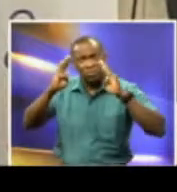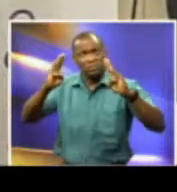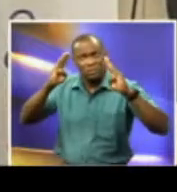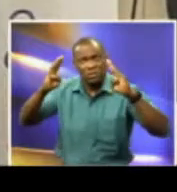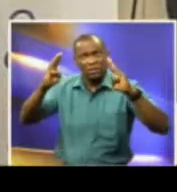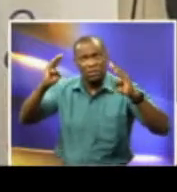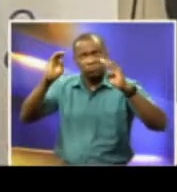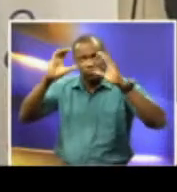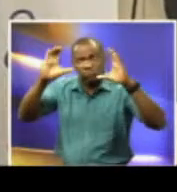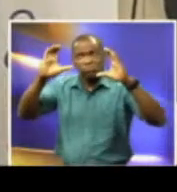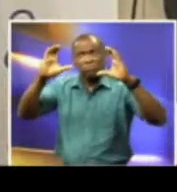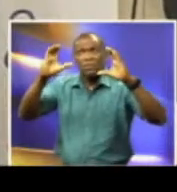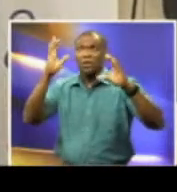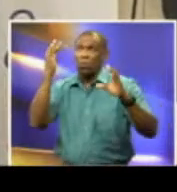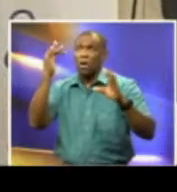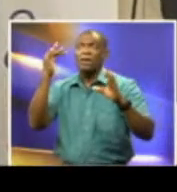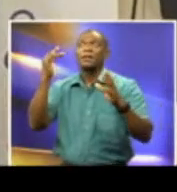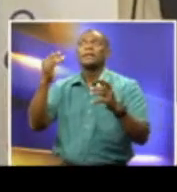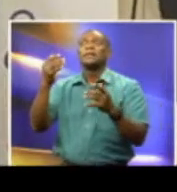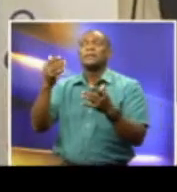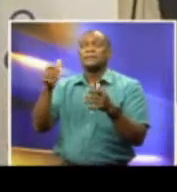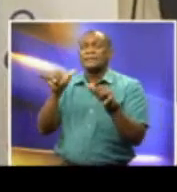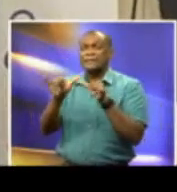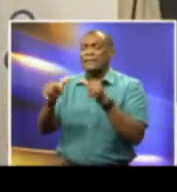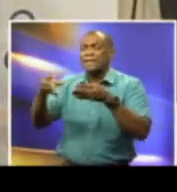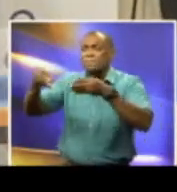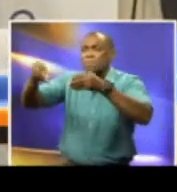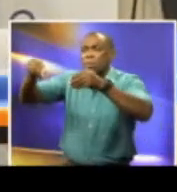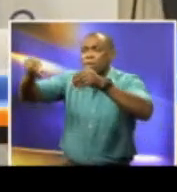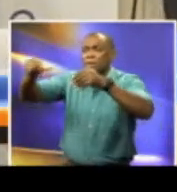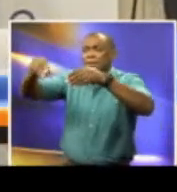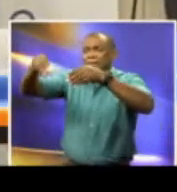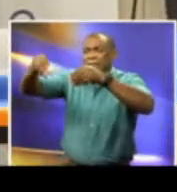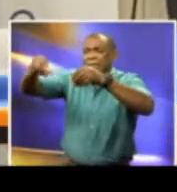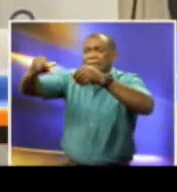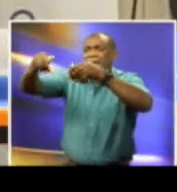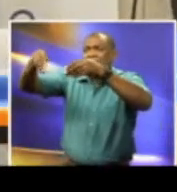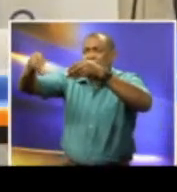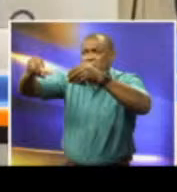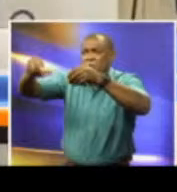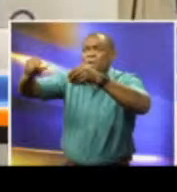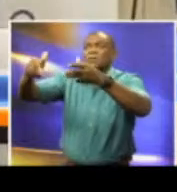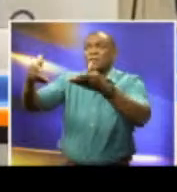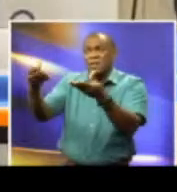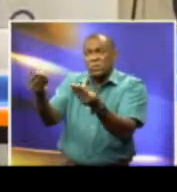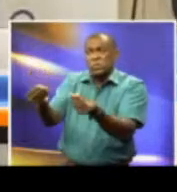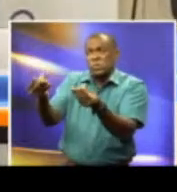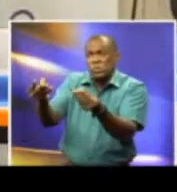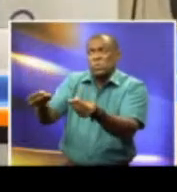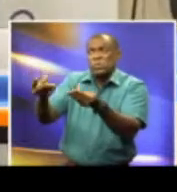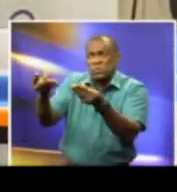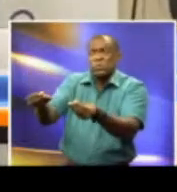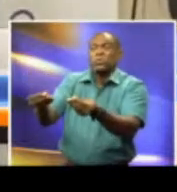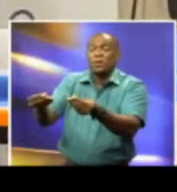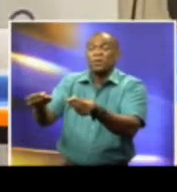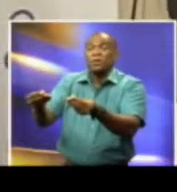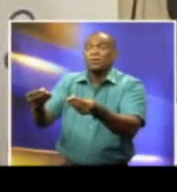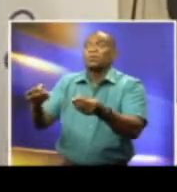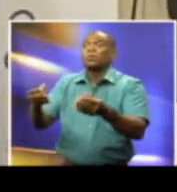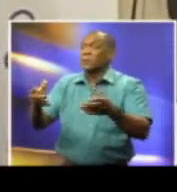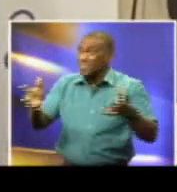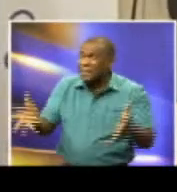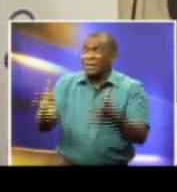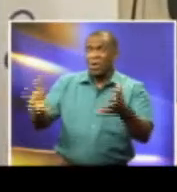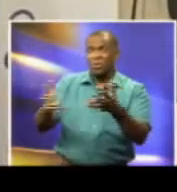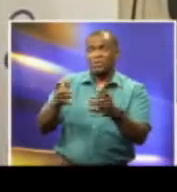associated with the system. So we want to say to Trinidad and Tobago, continue being vigilant, being prepared.